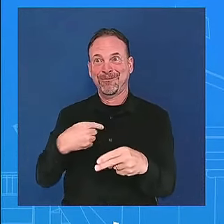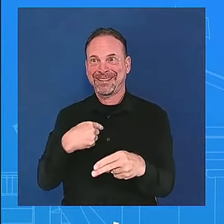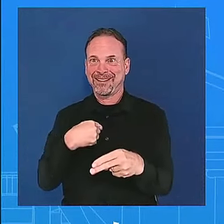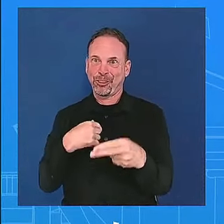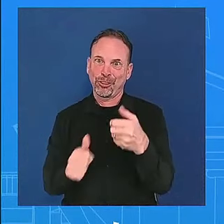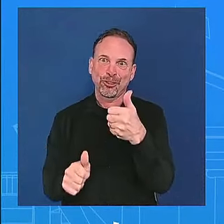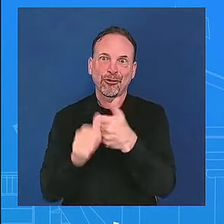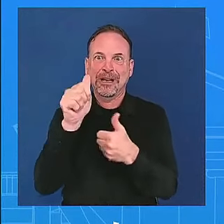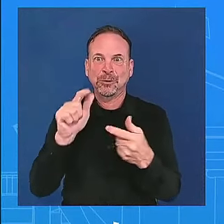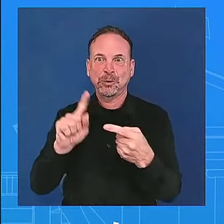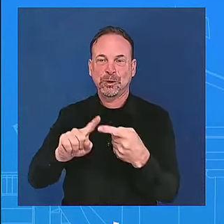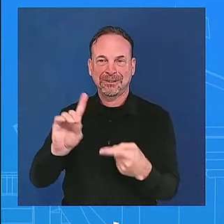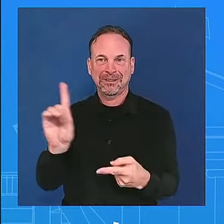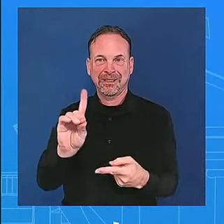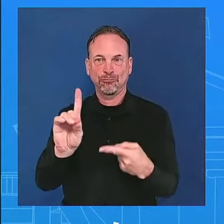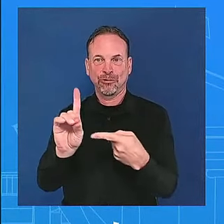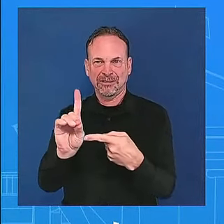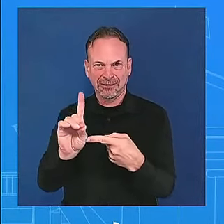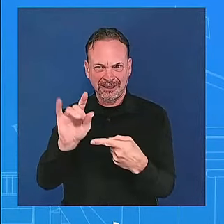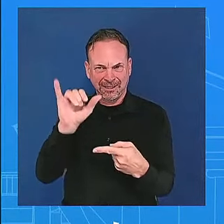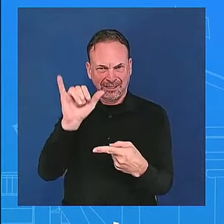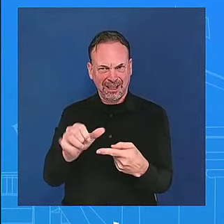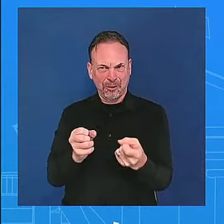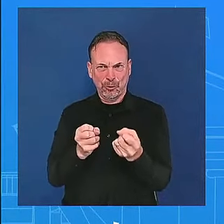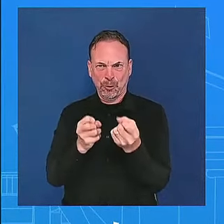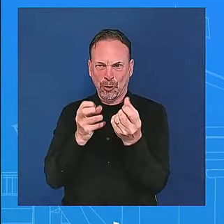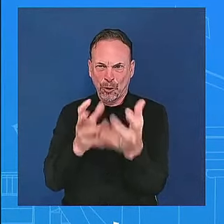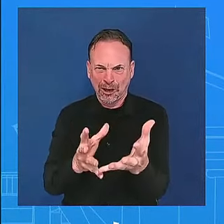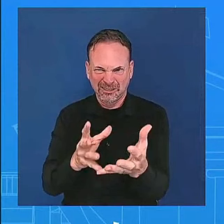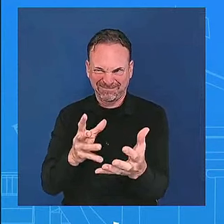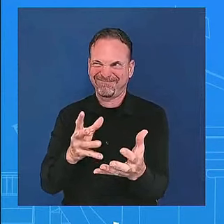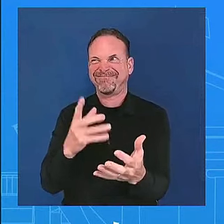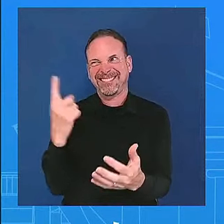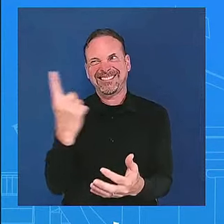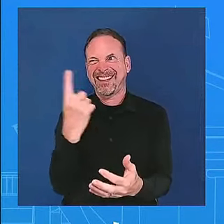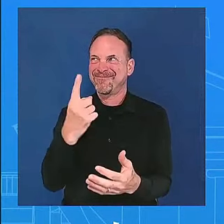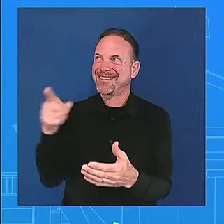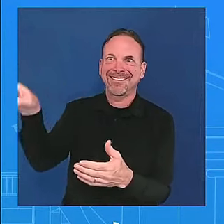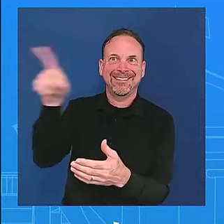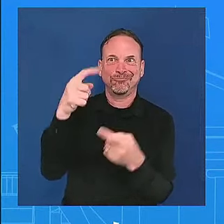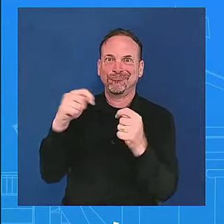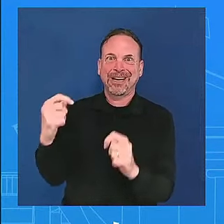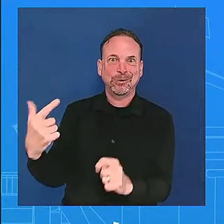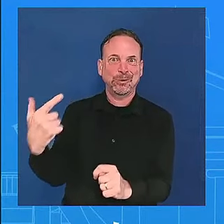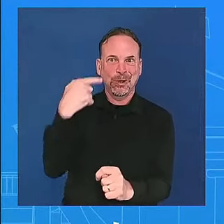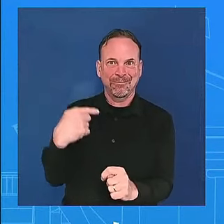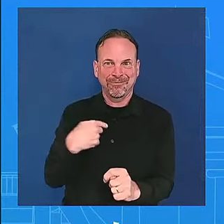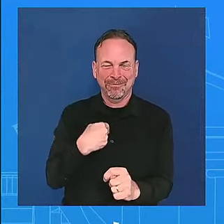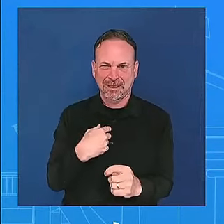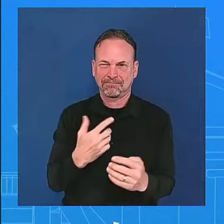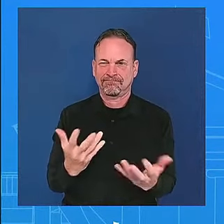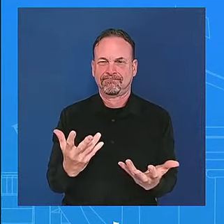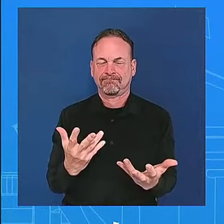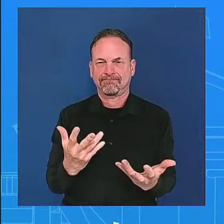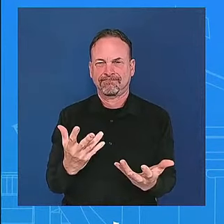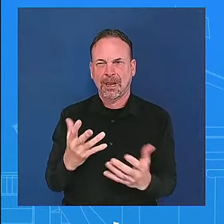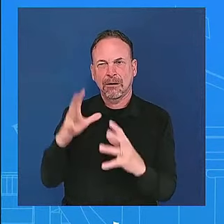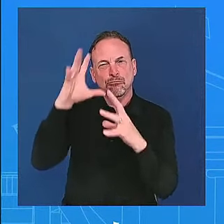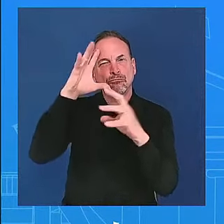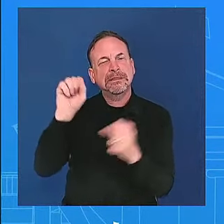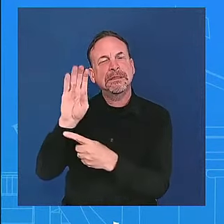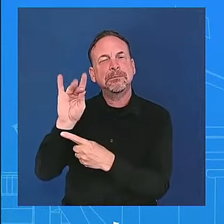to violent political rhetoric there is no place no place uh here in this country